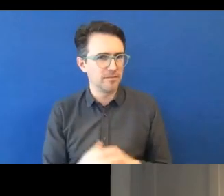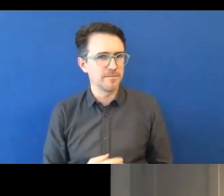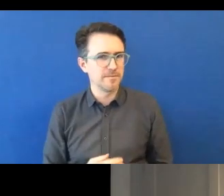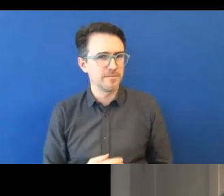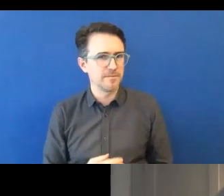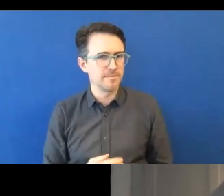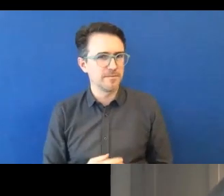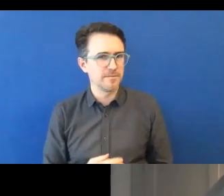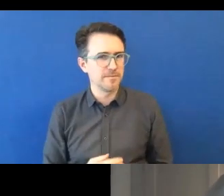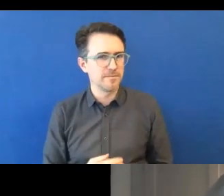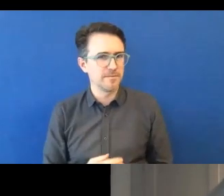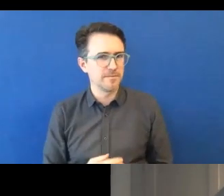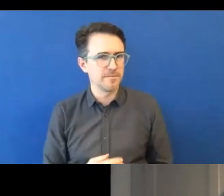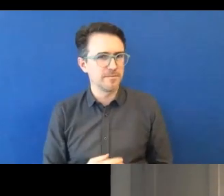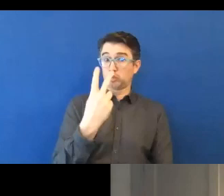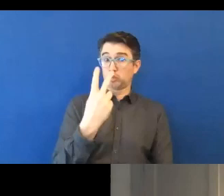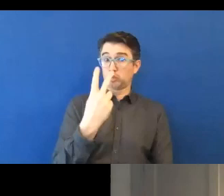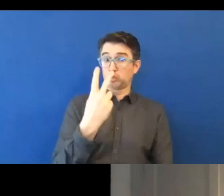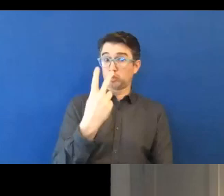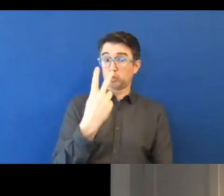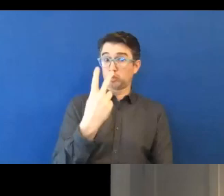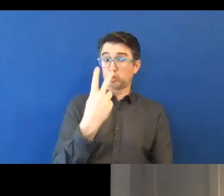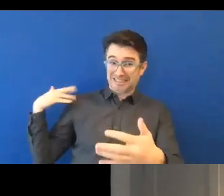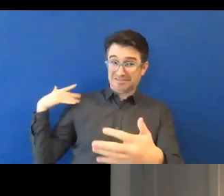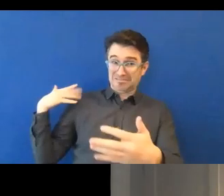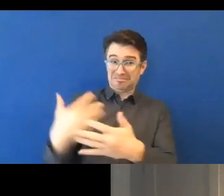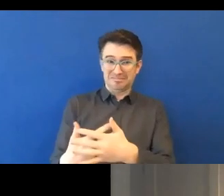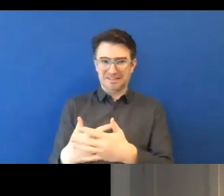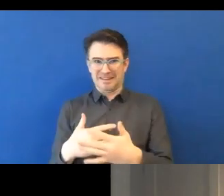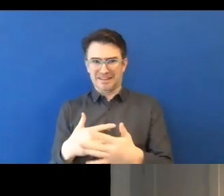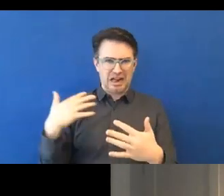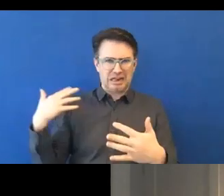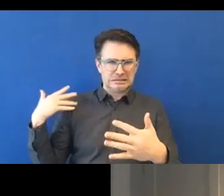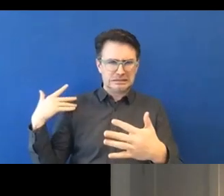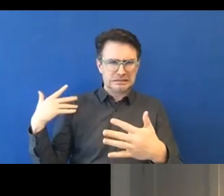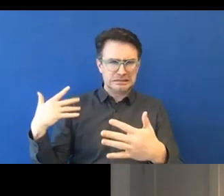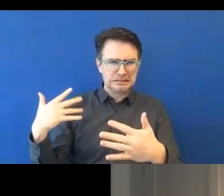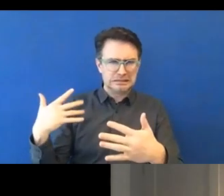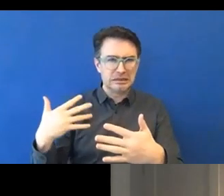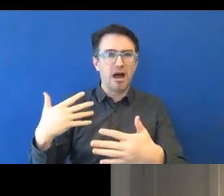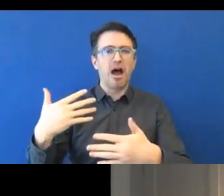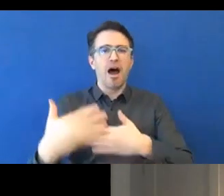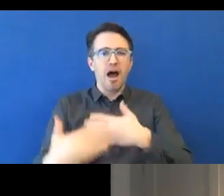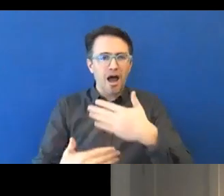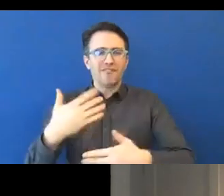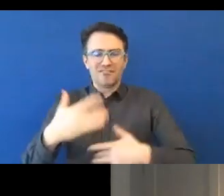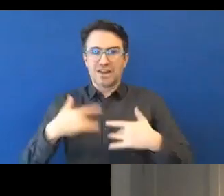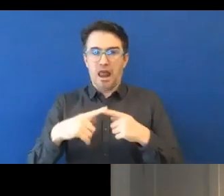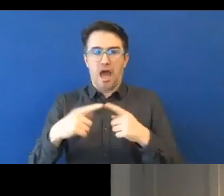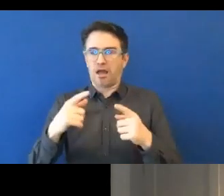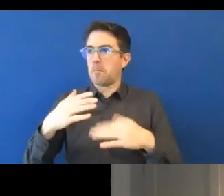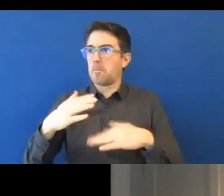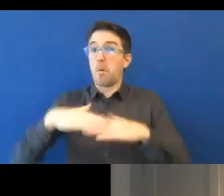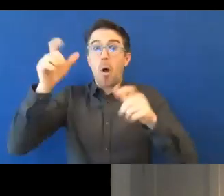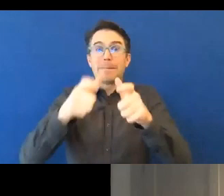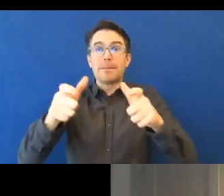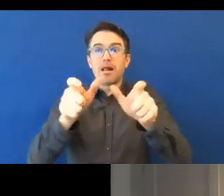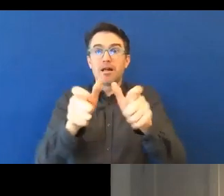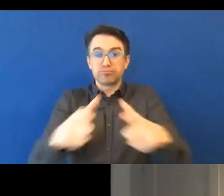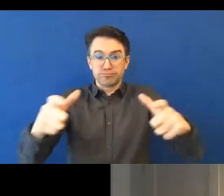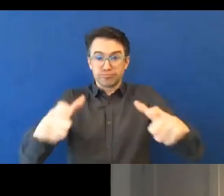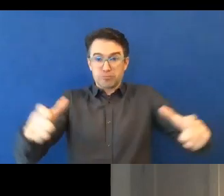Right. Well, in my following from that, given the prevalence in of, you know,